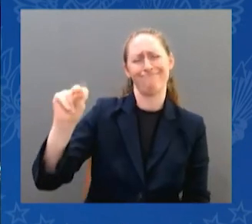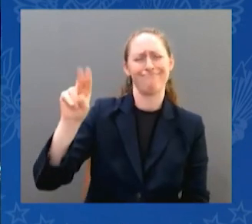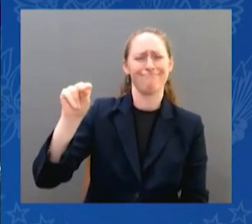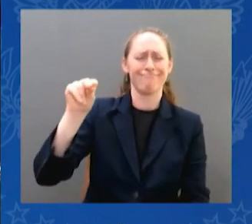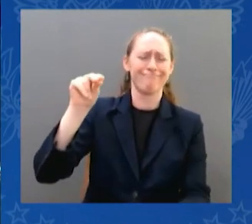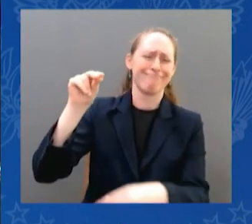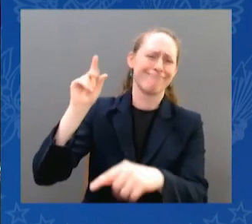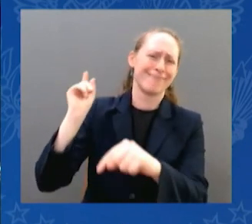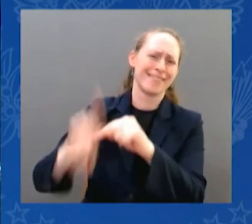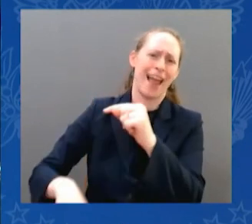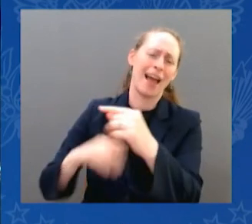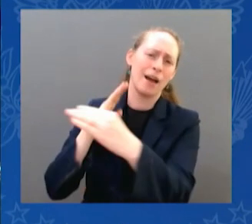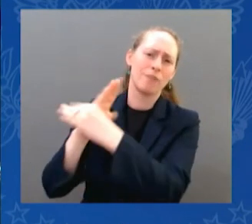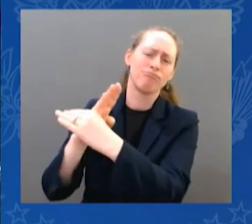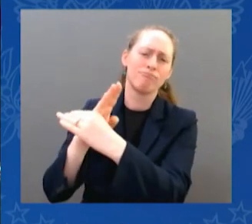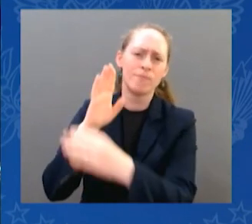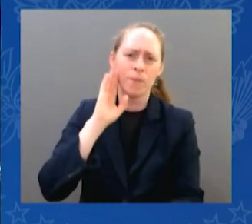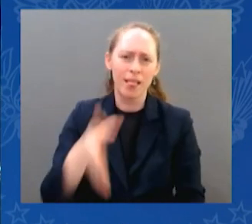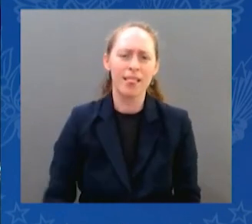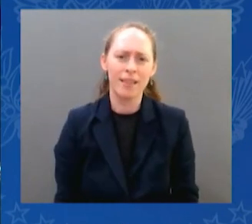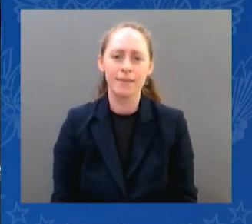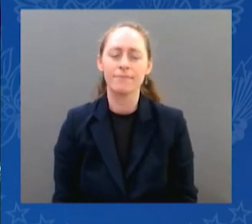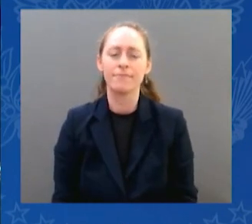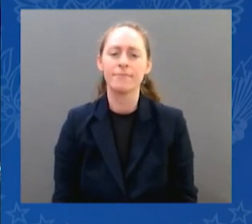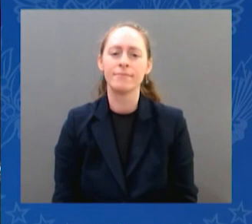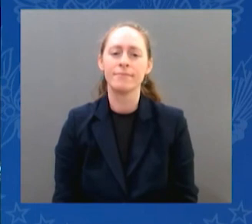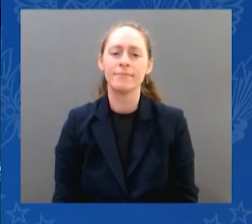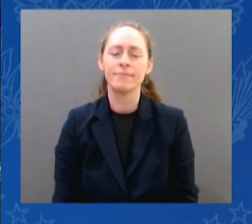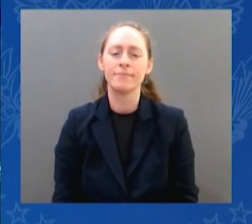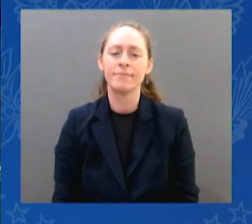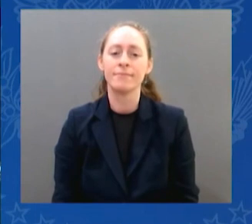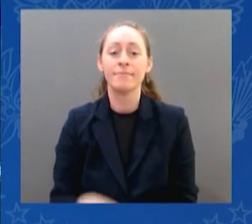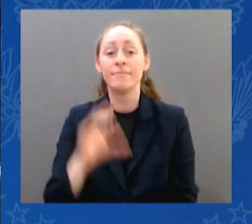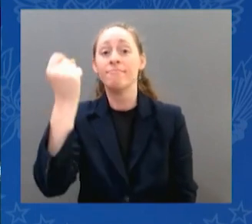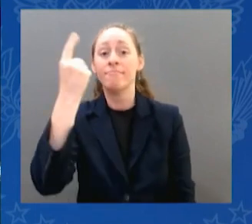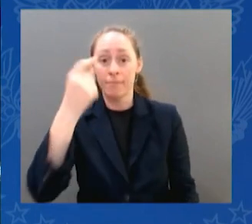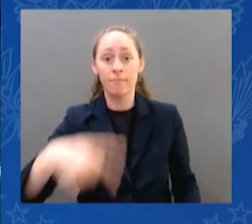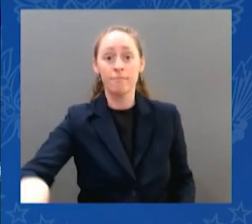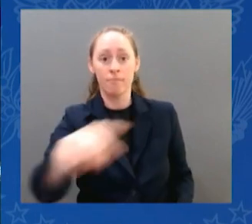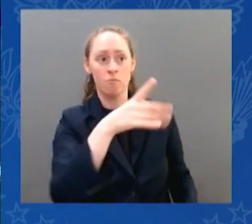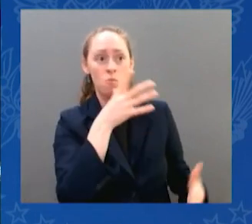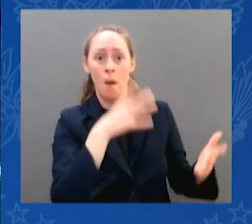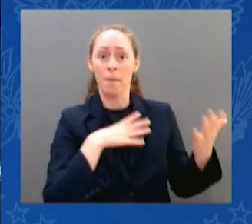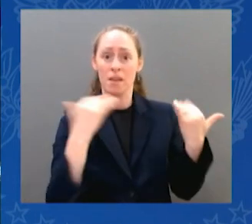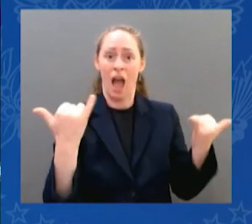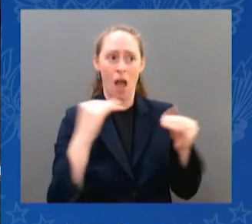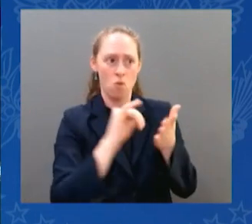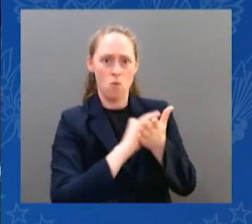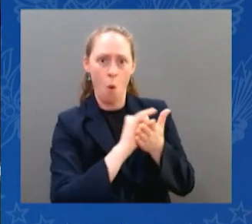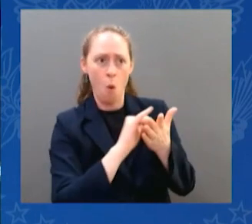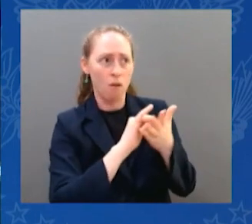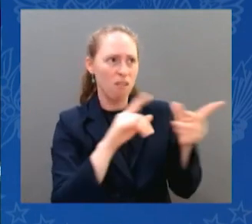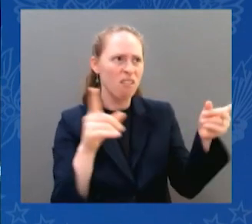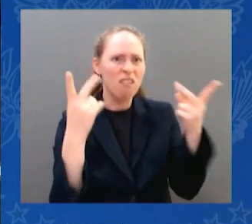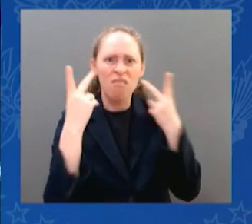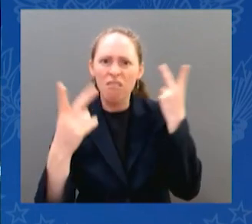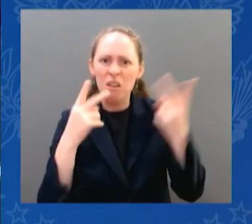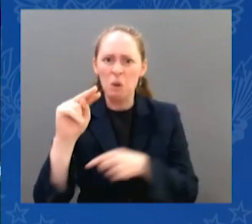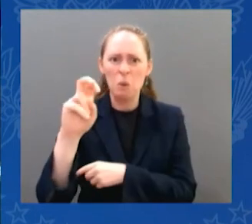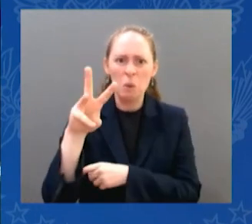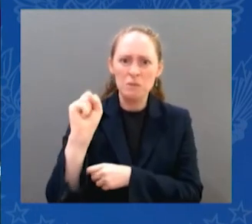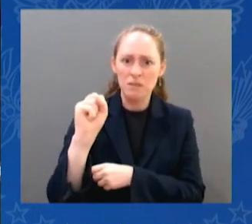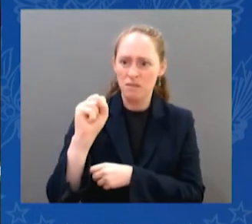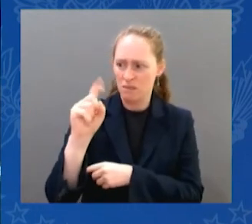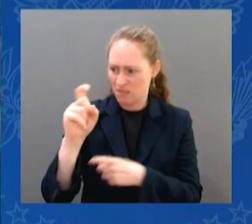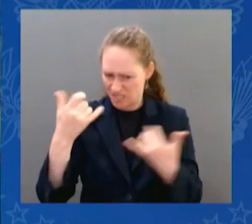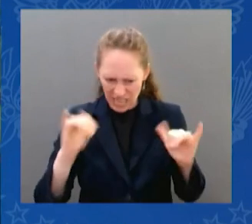Women in New York are seeing the national news. They don't know whether their rights are protected here in New York. So we're going to continue to be leaders in this fight, protect